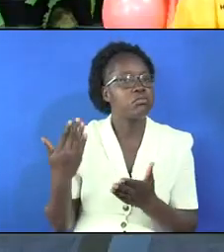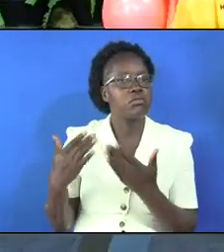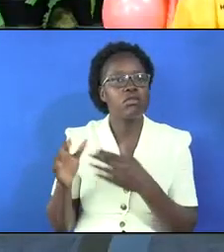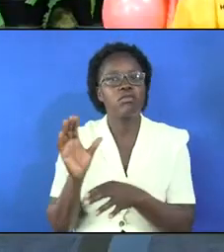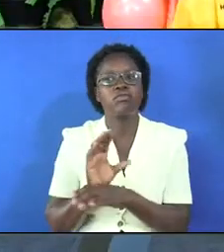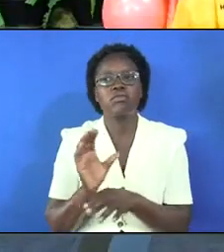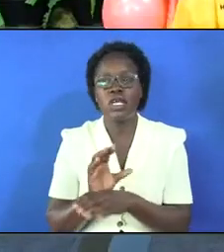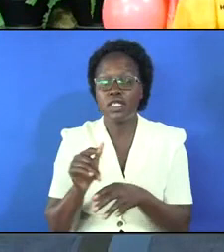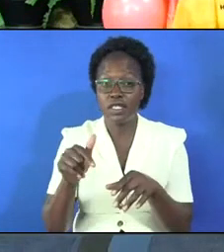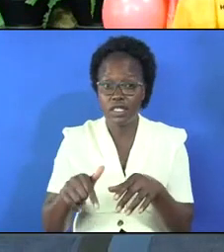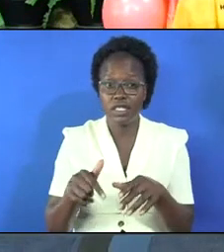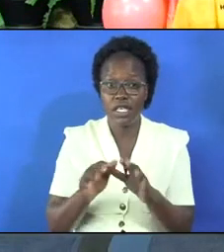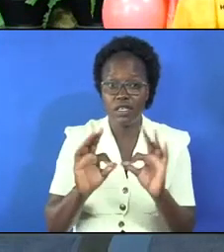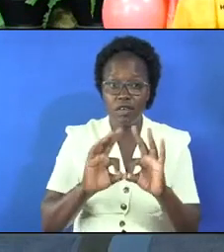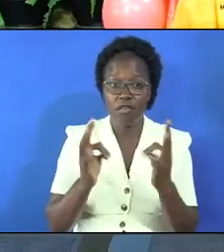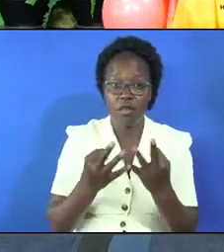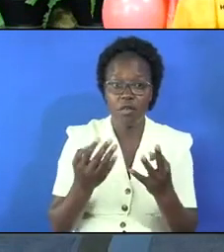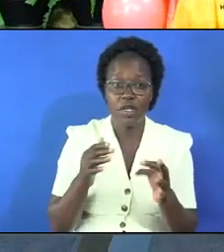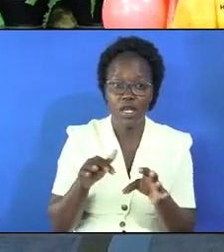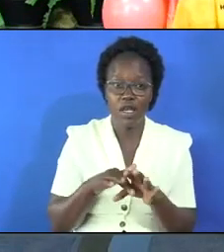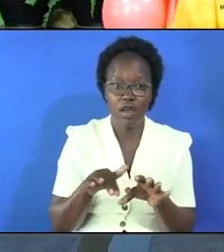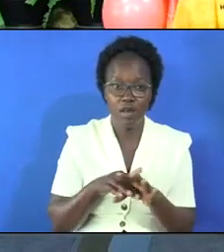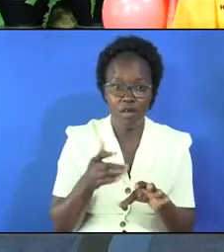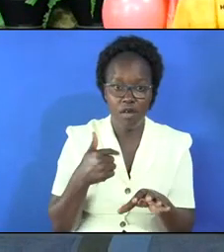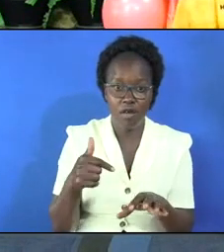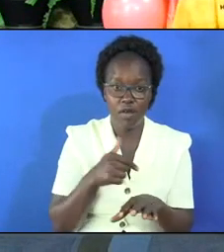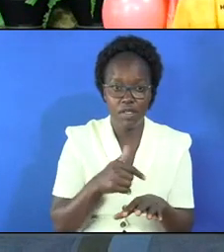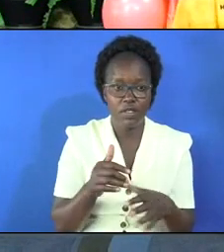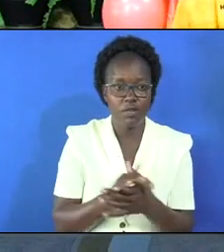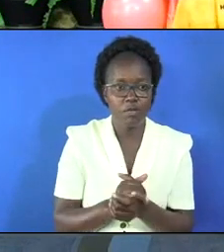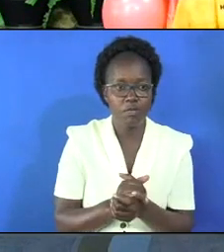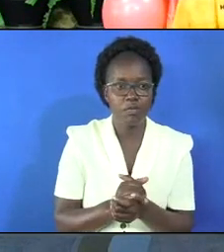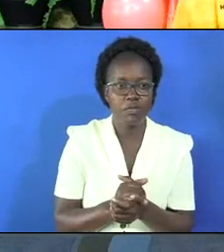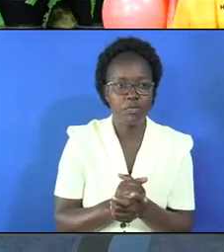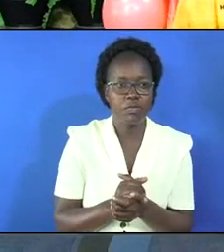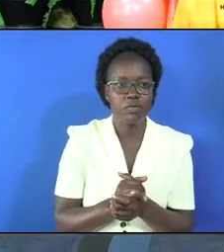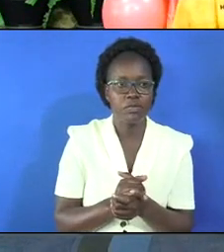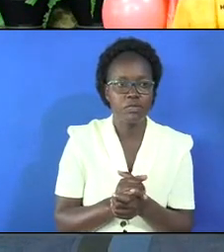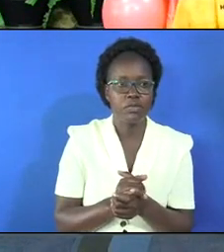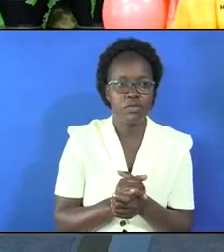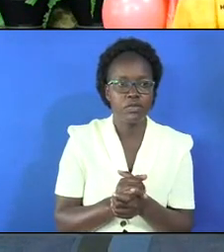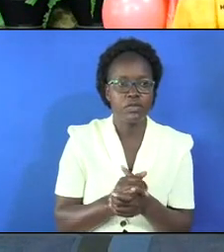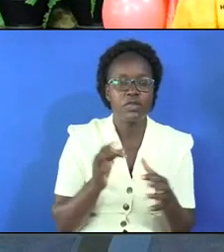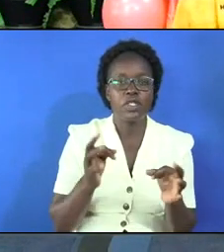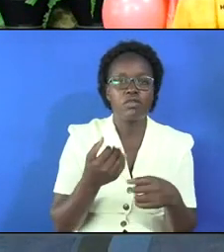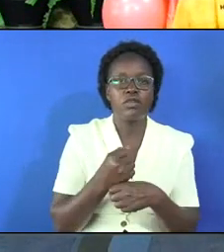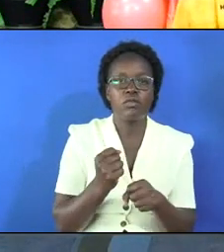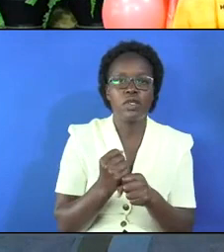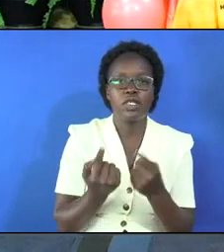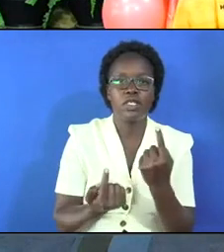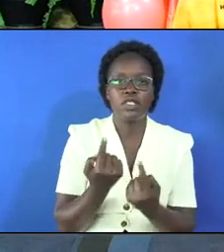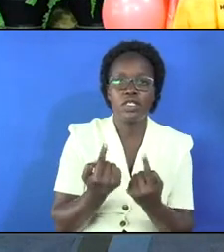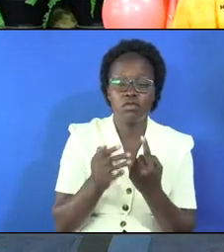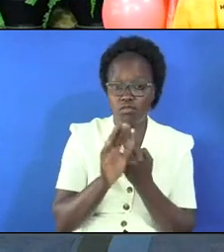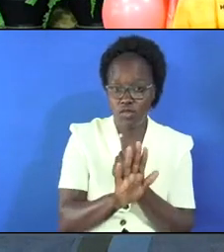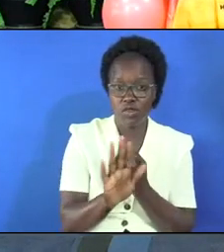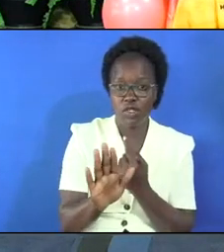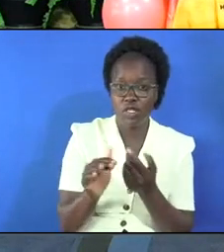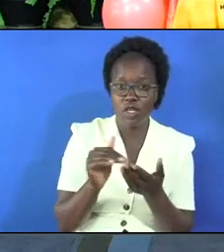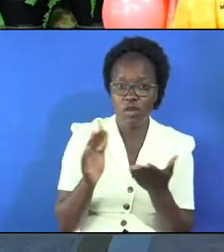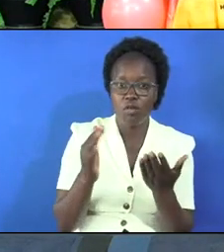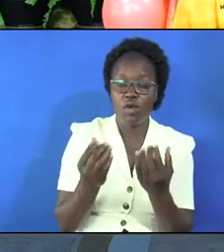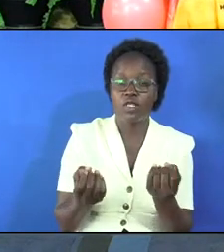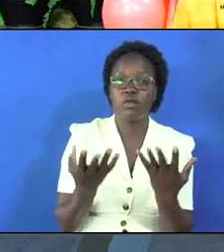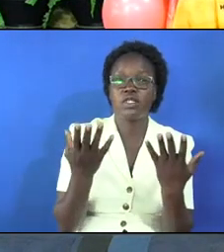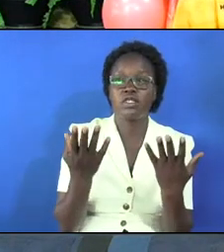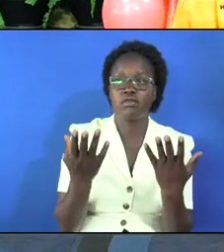this church and the backbone of our family if you can make your kitchen more